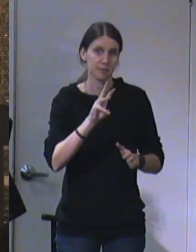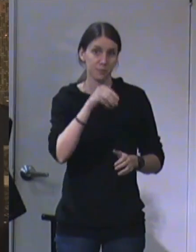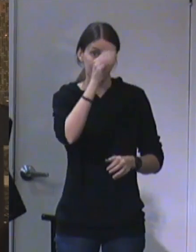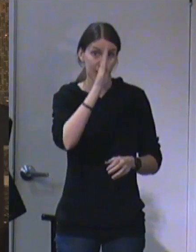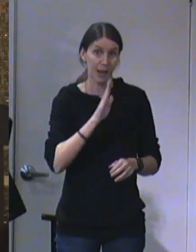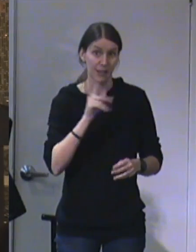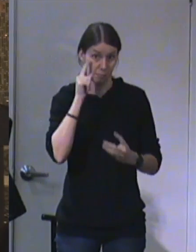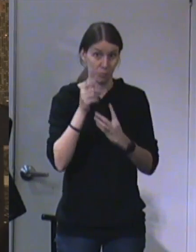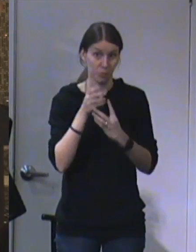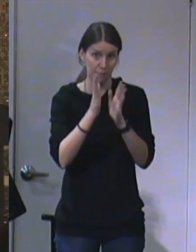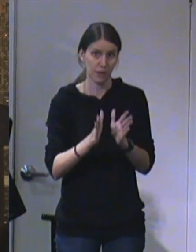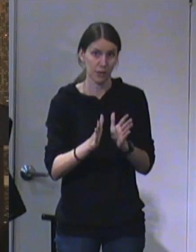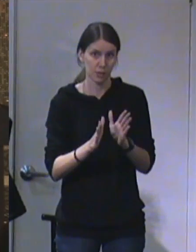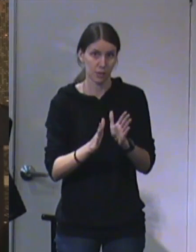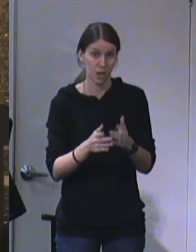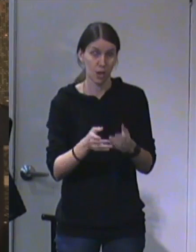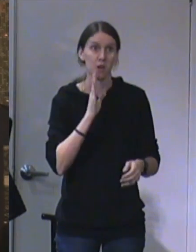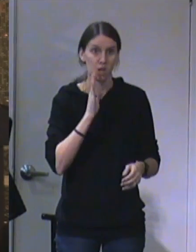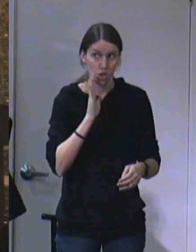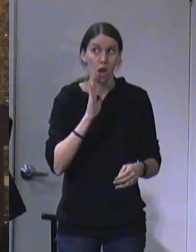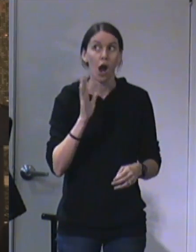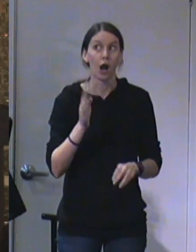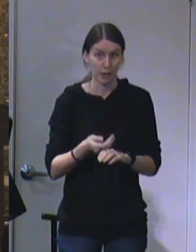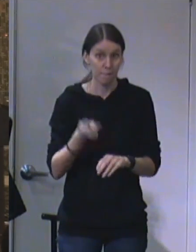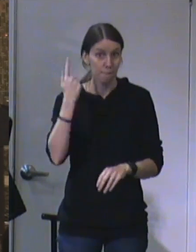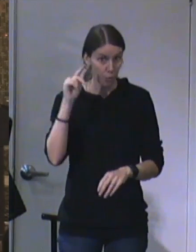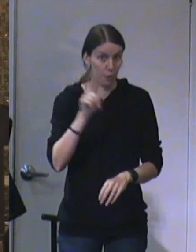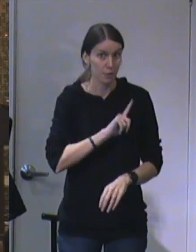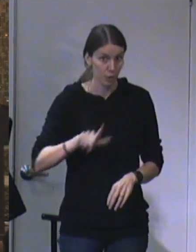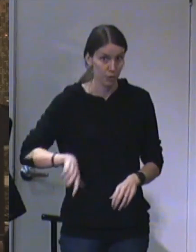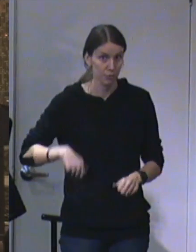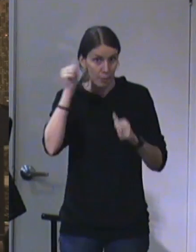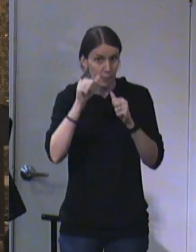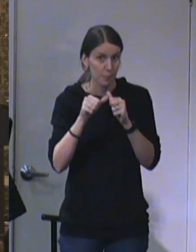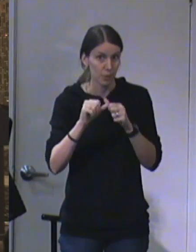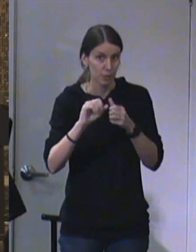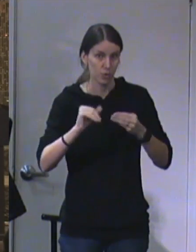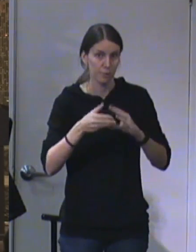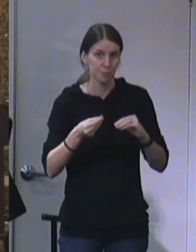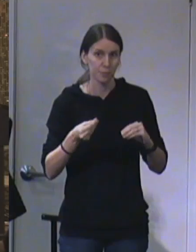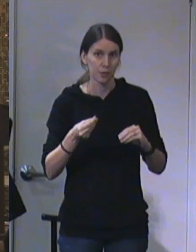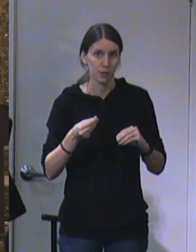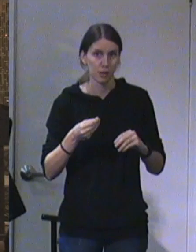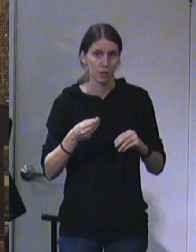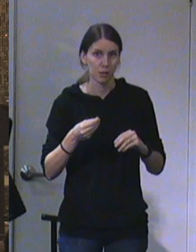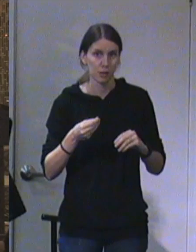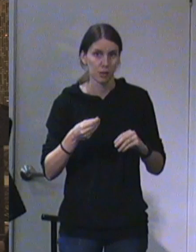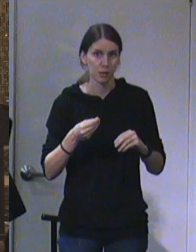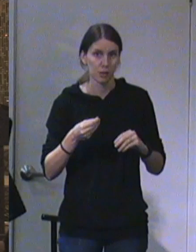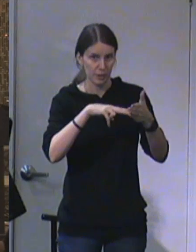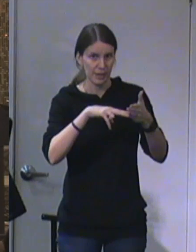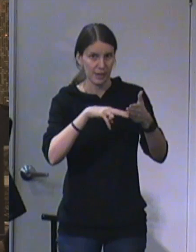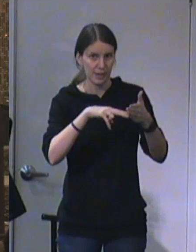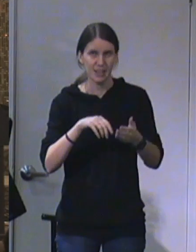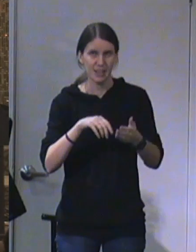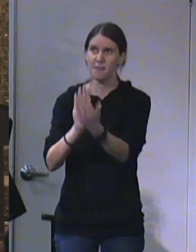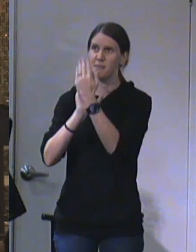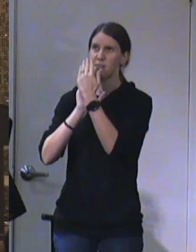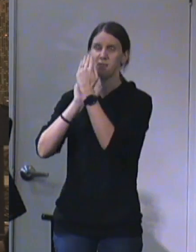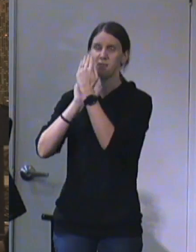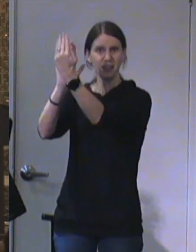God's prophet, who has been speaking for the Lord, remember, is seen coming face to face